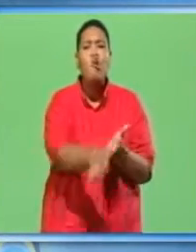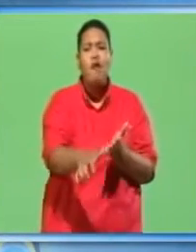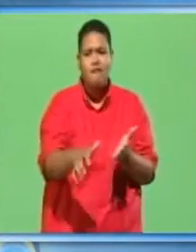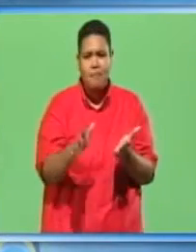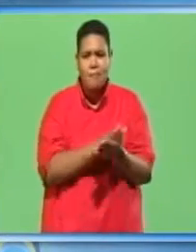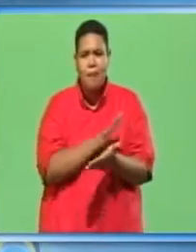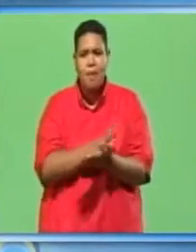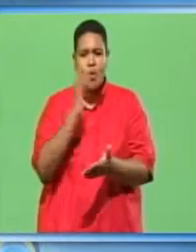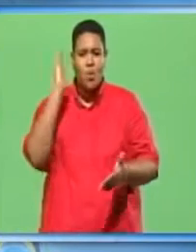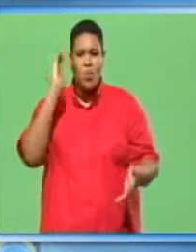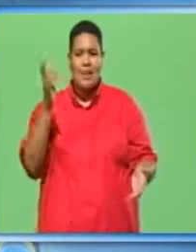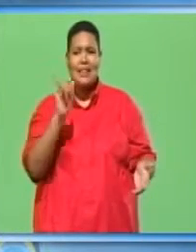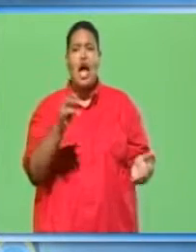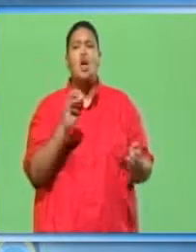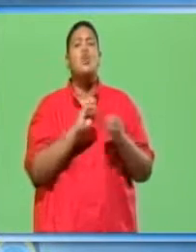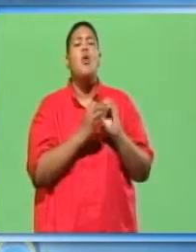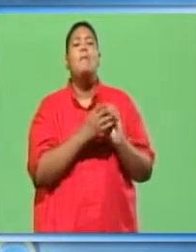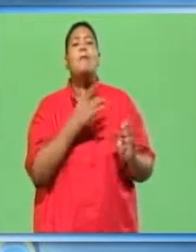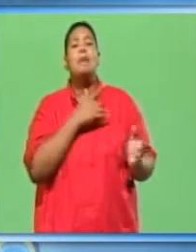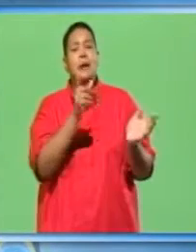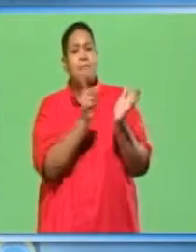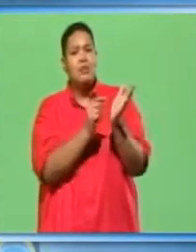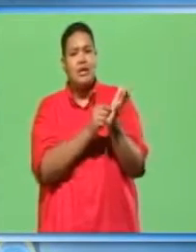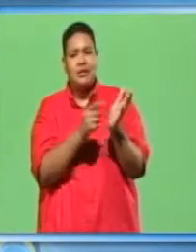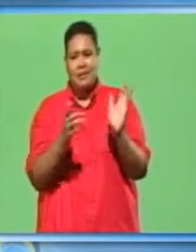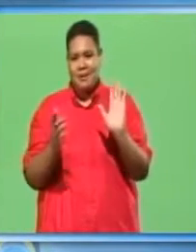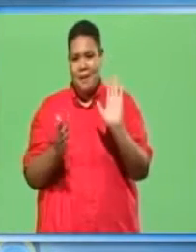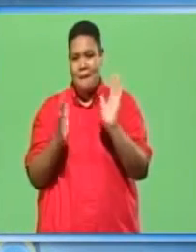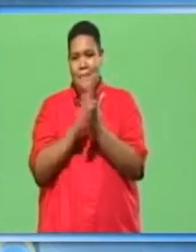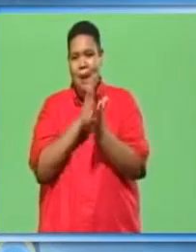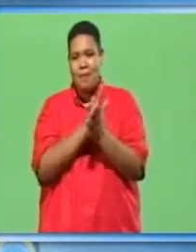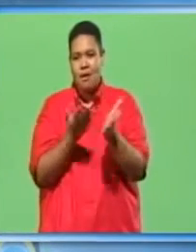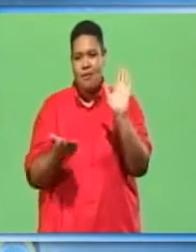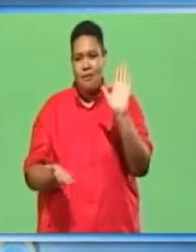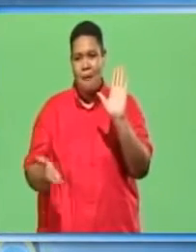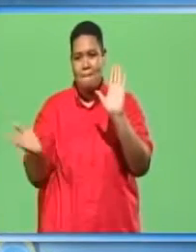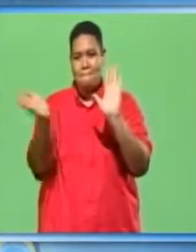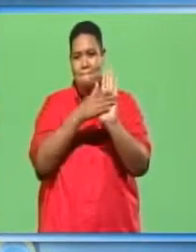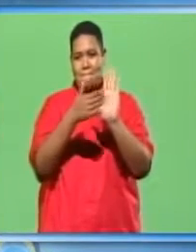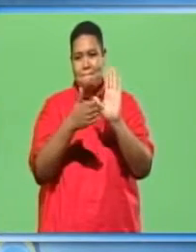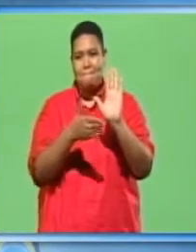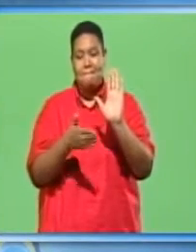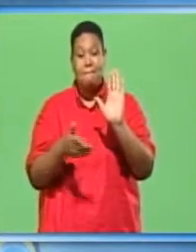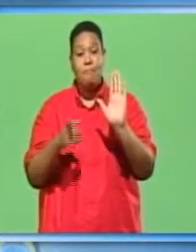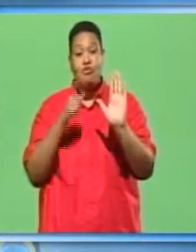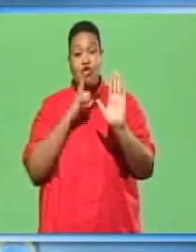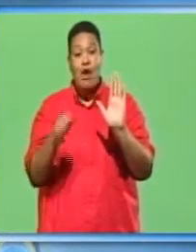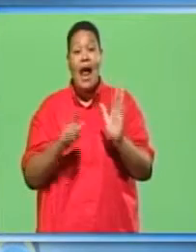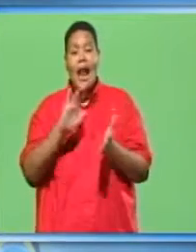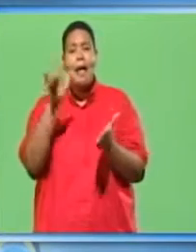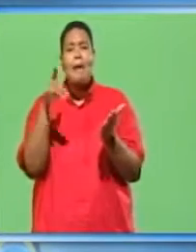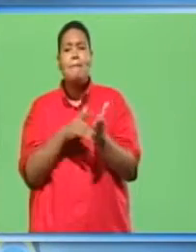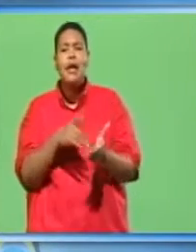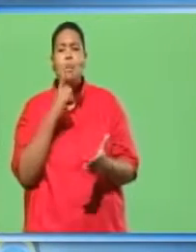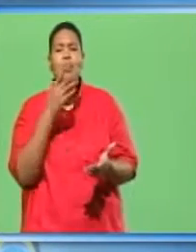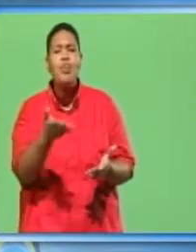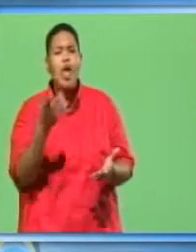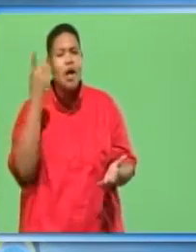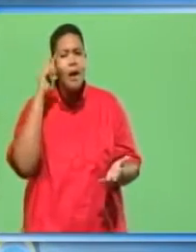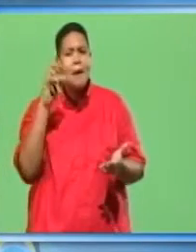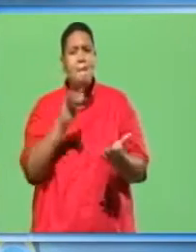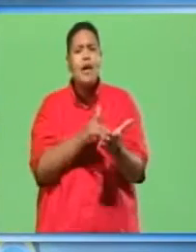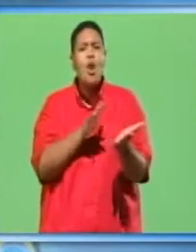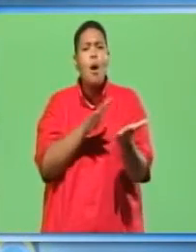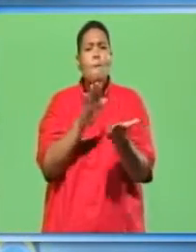paper. This number is usually printed behind the paper. Medium grade paper is used to remove the existing finish